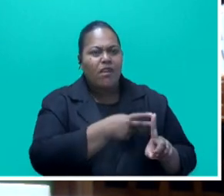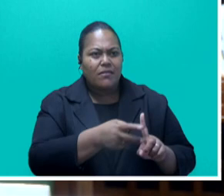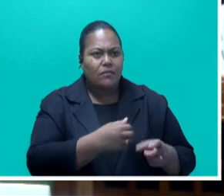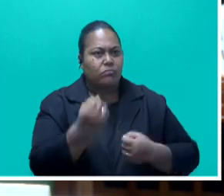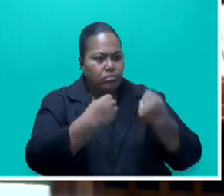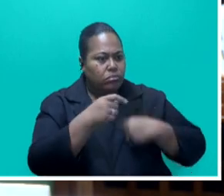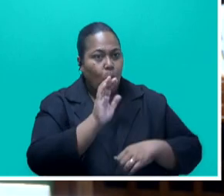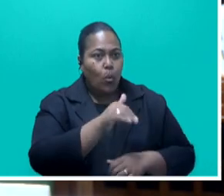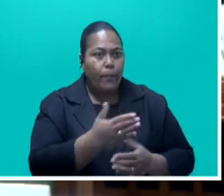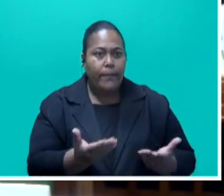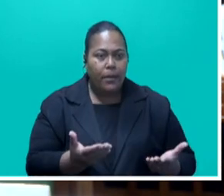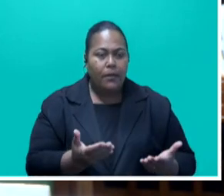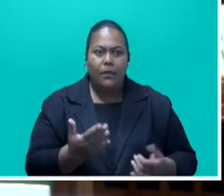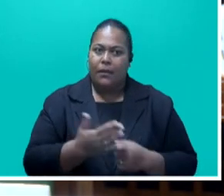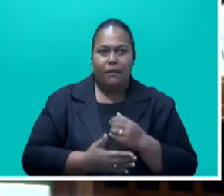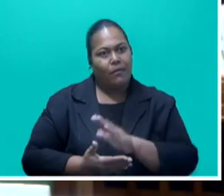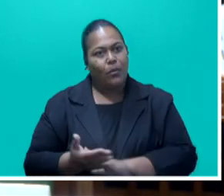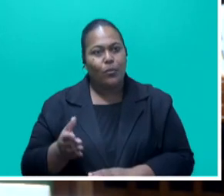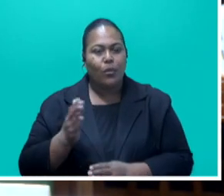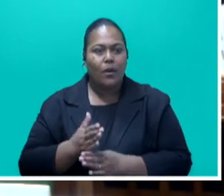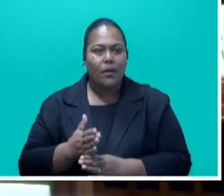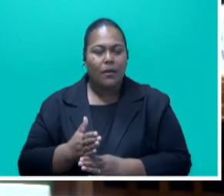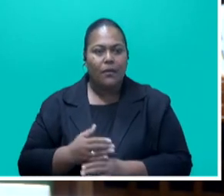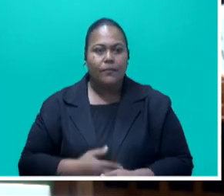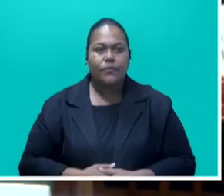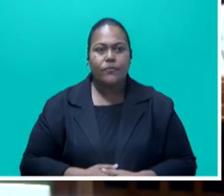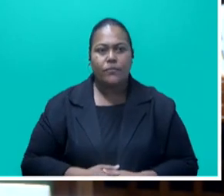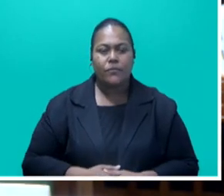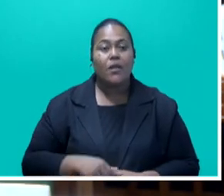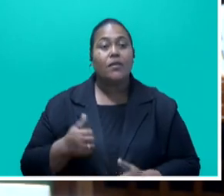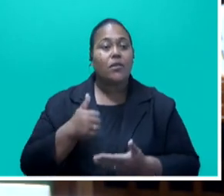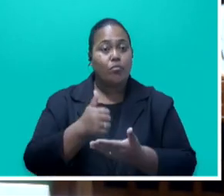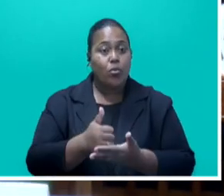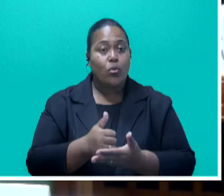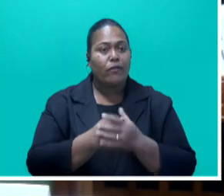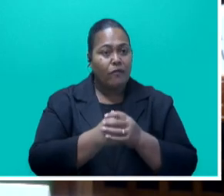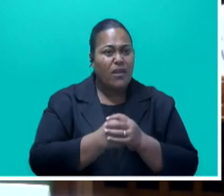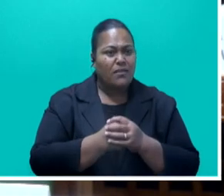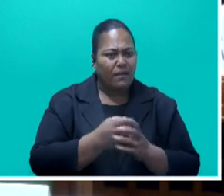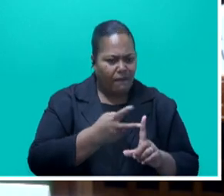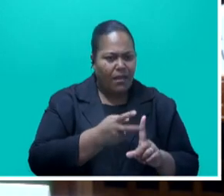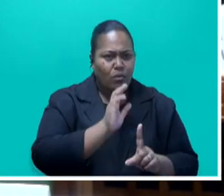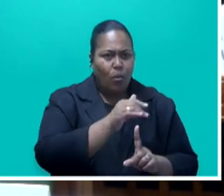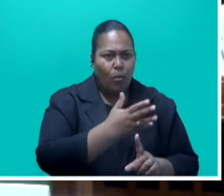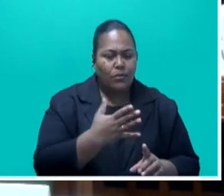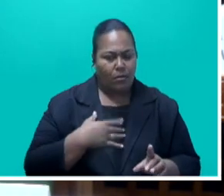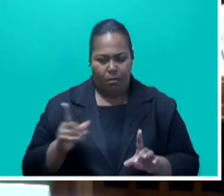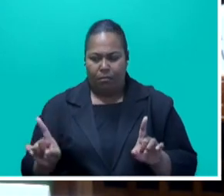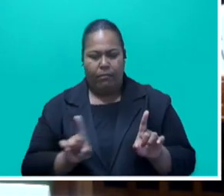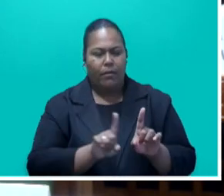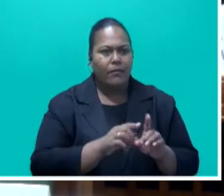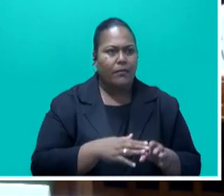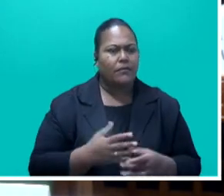it and supporting colleagues also face some sort of violence as a result of it. They